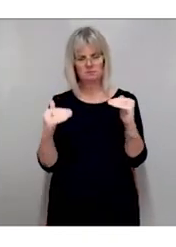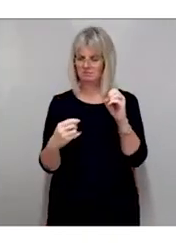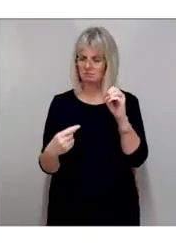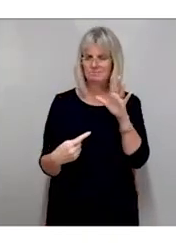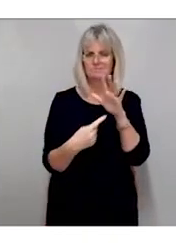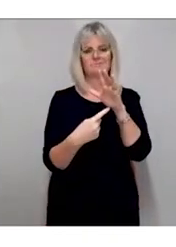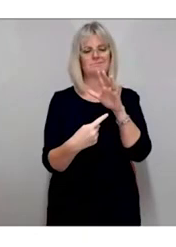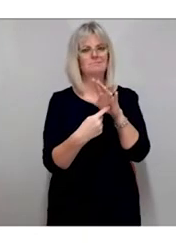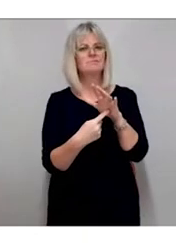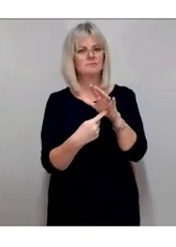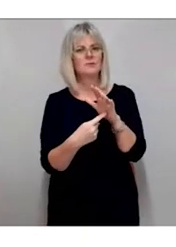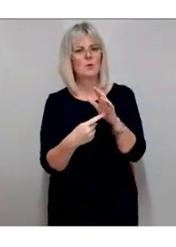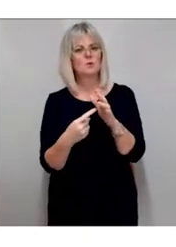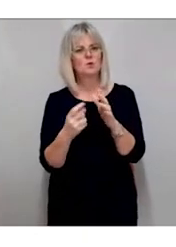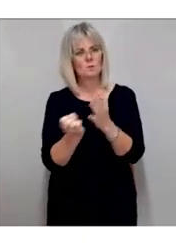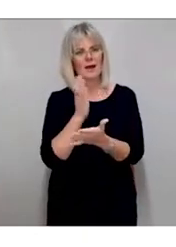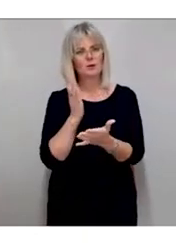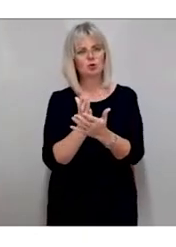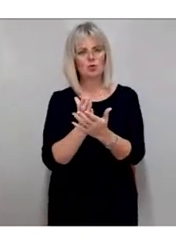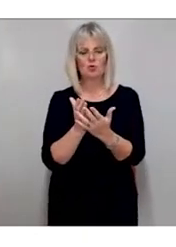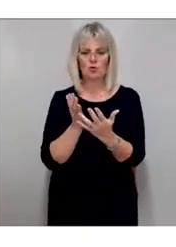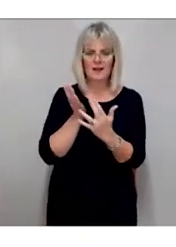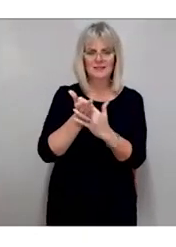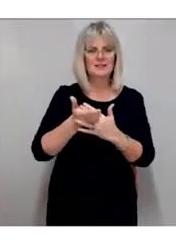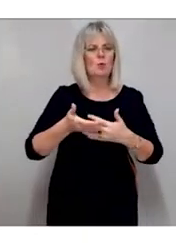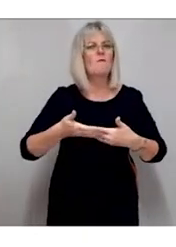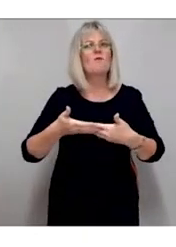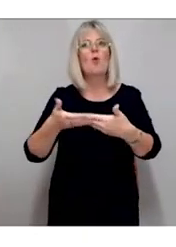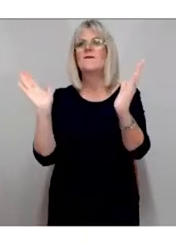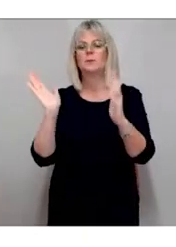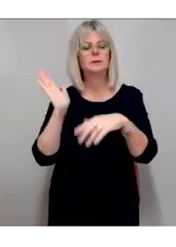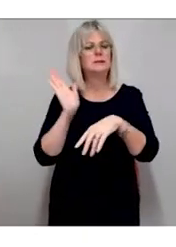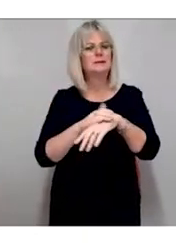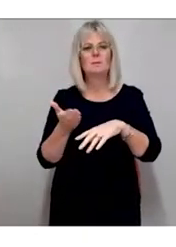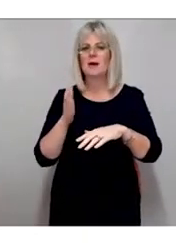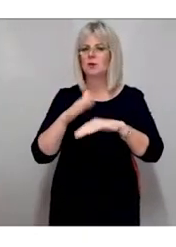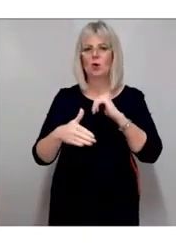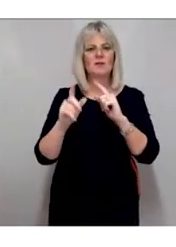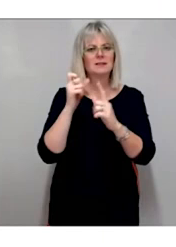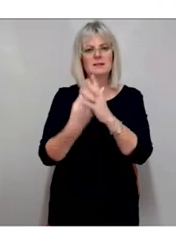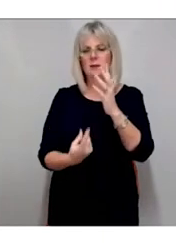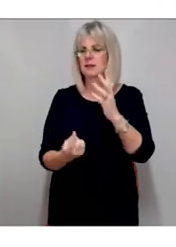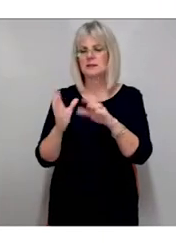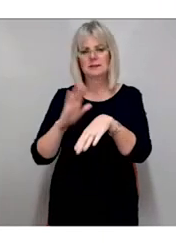to everyone, regardless of disability, by ensuring that it can be easily read.